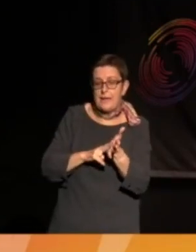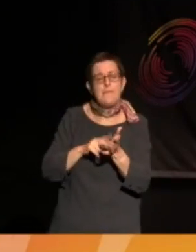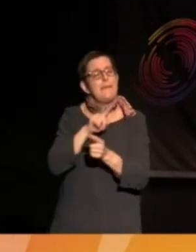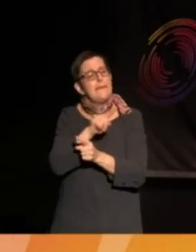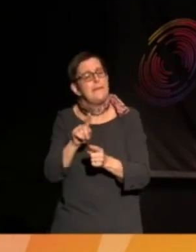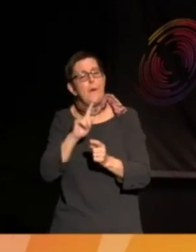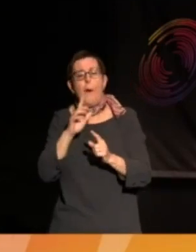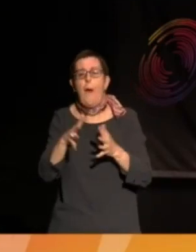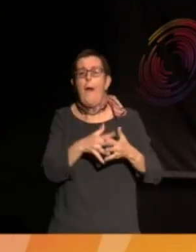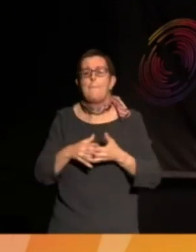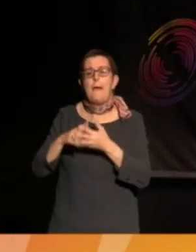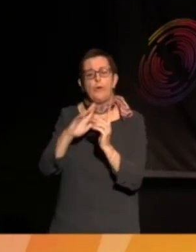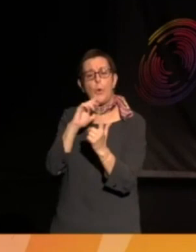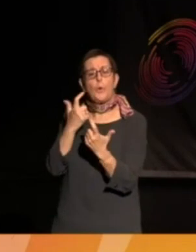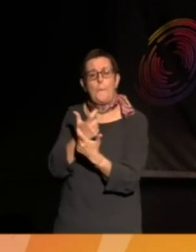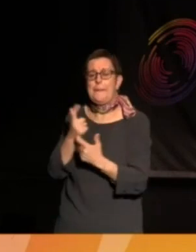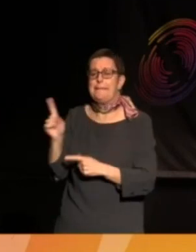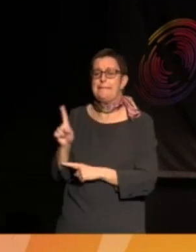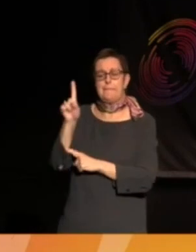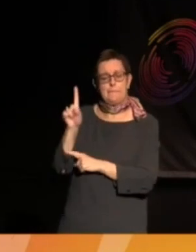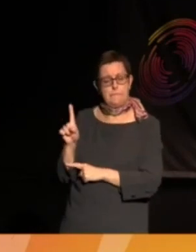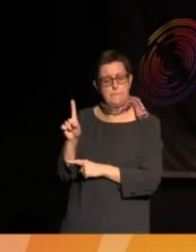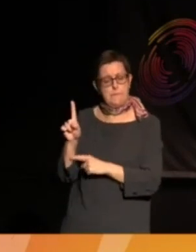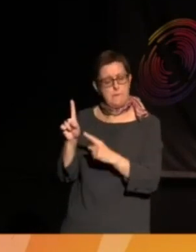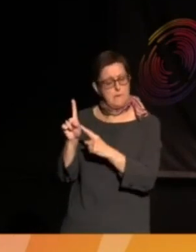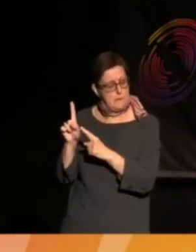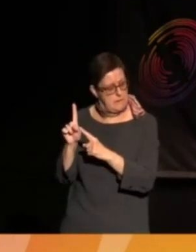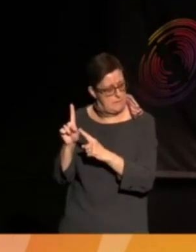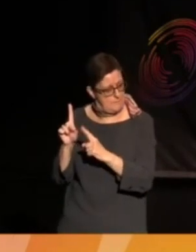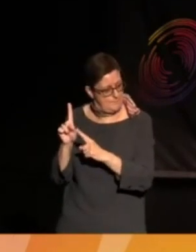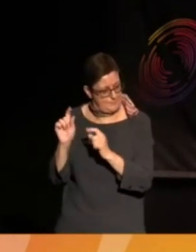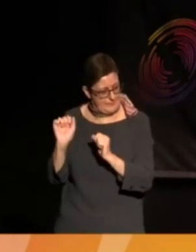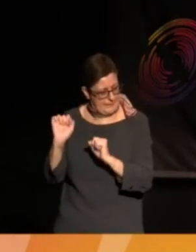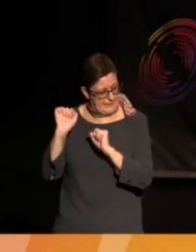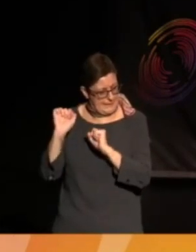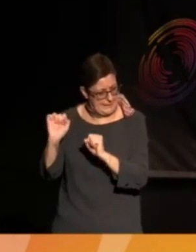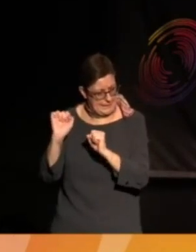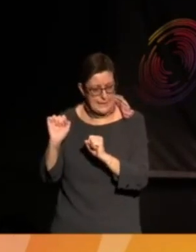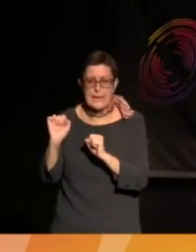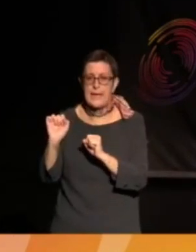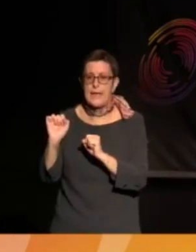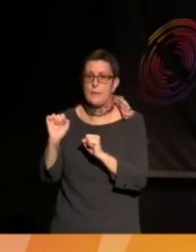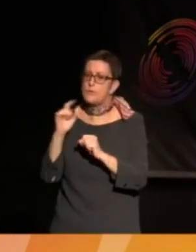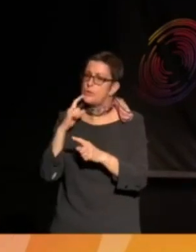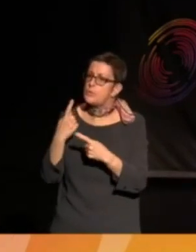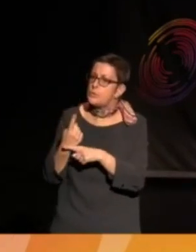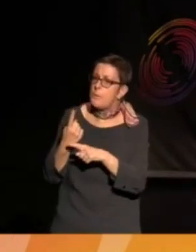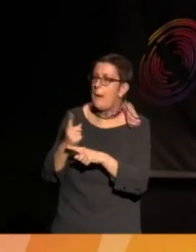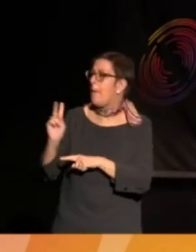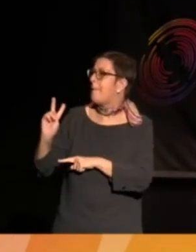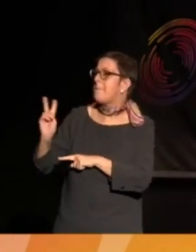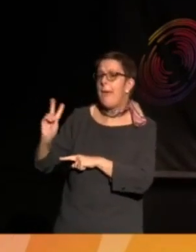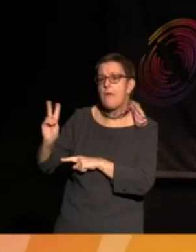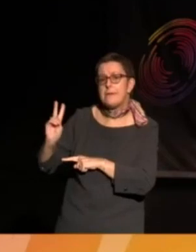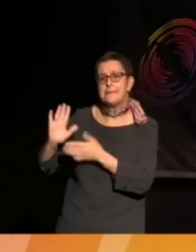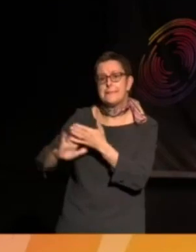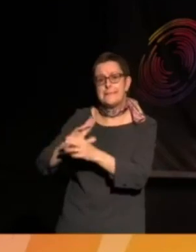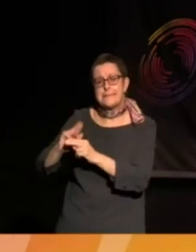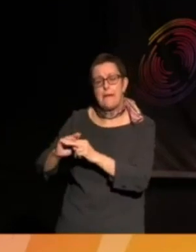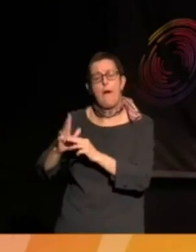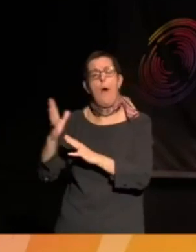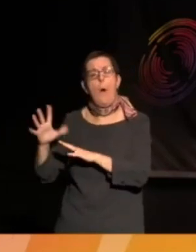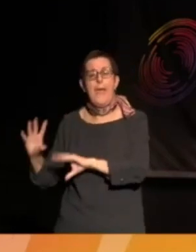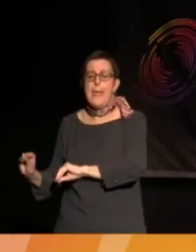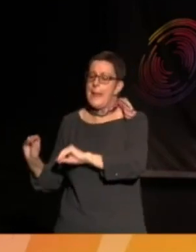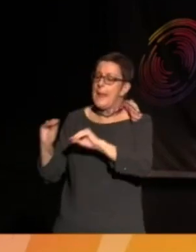I was thinking about one of the things that he had mentioned on his parents and them being immigrant